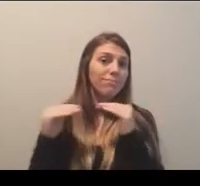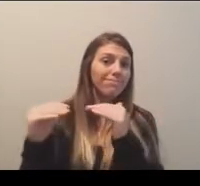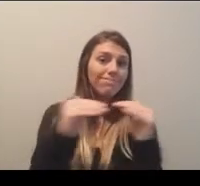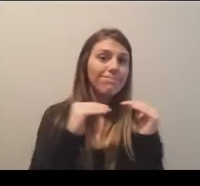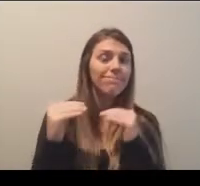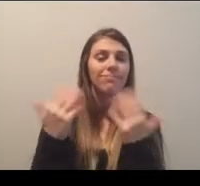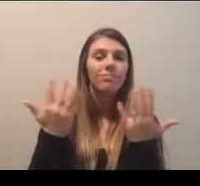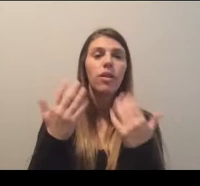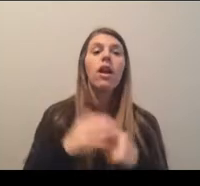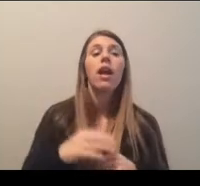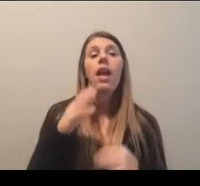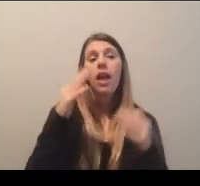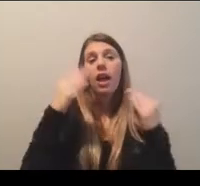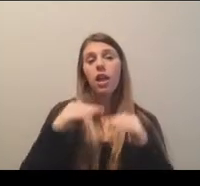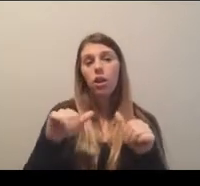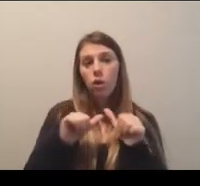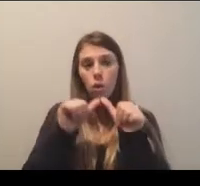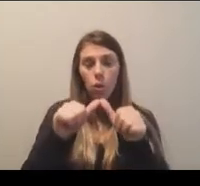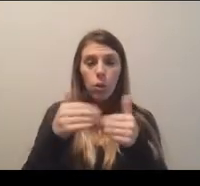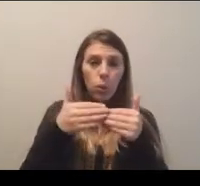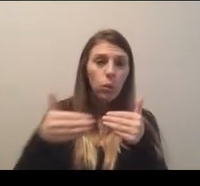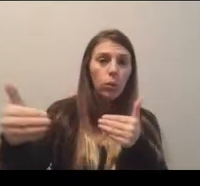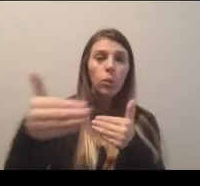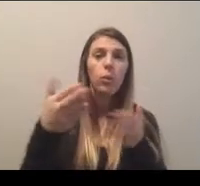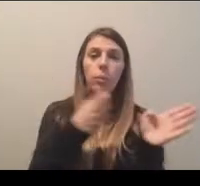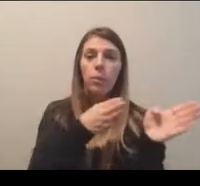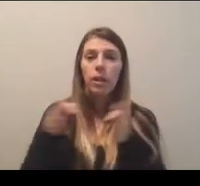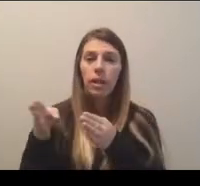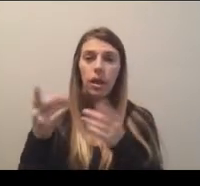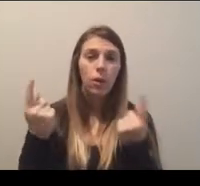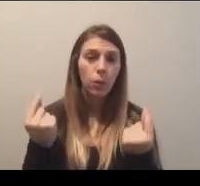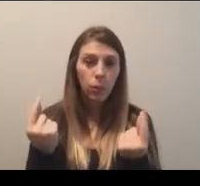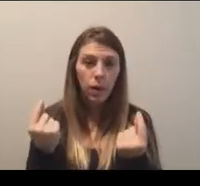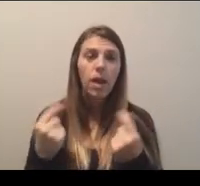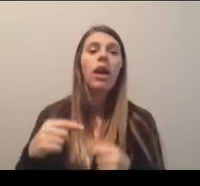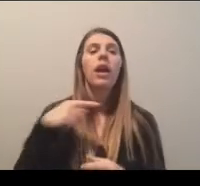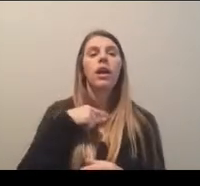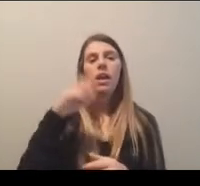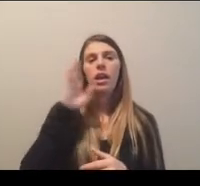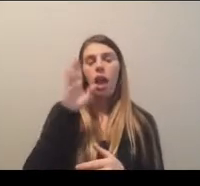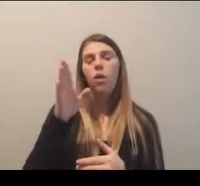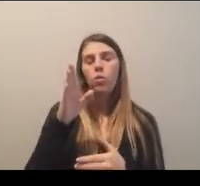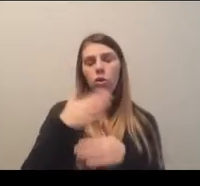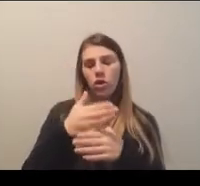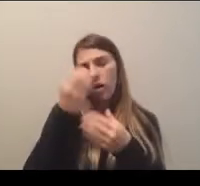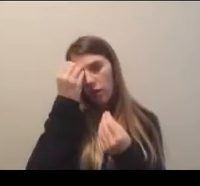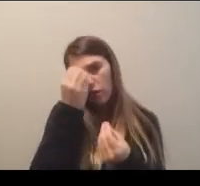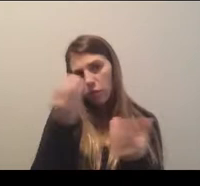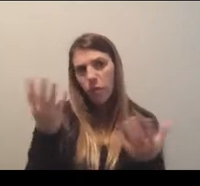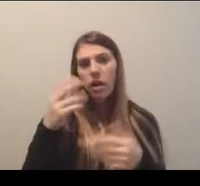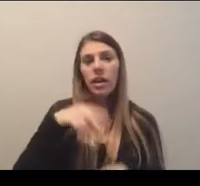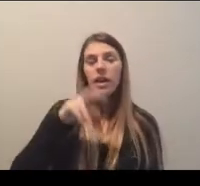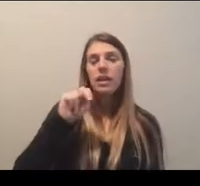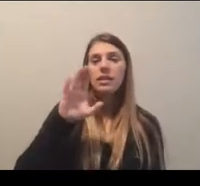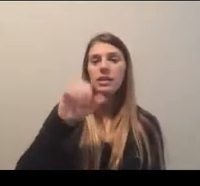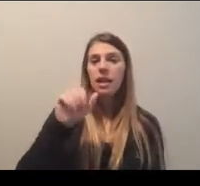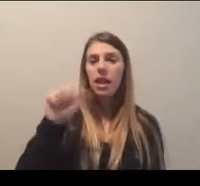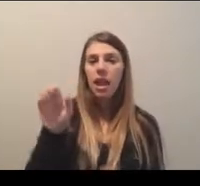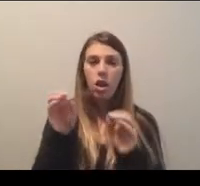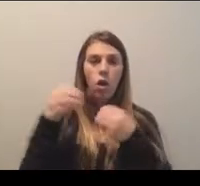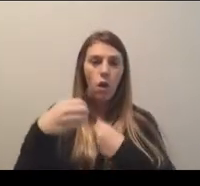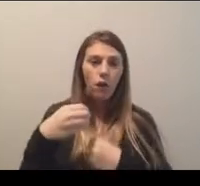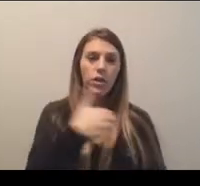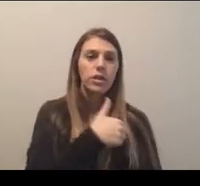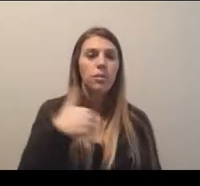as well as ongoing work and next steps. And then I will share information about how the NCA national office and membership